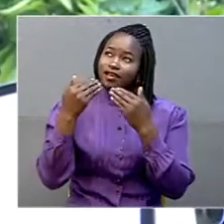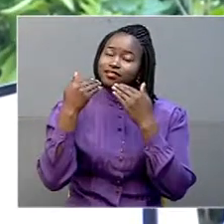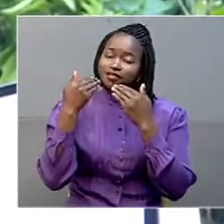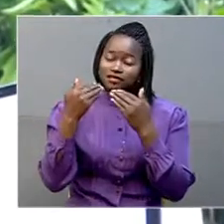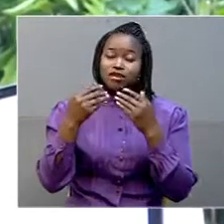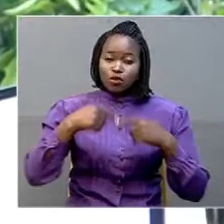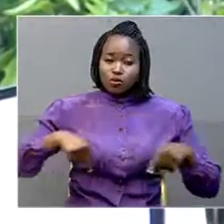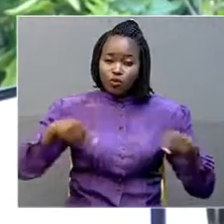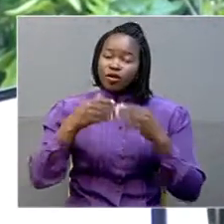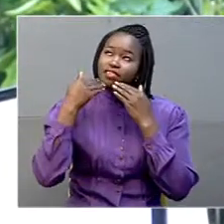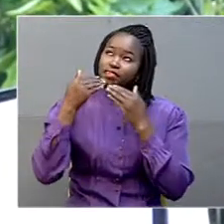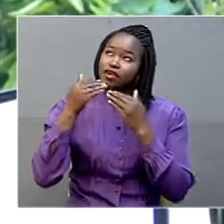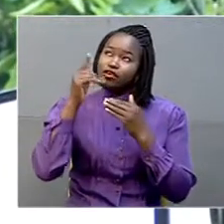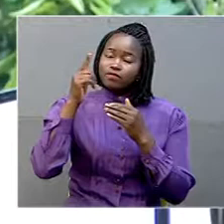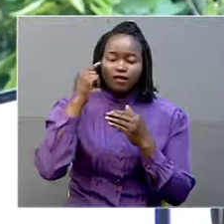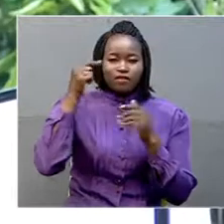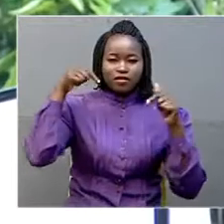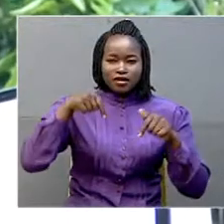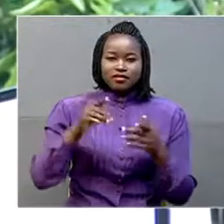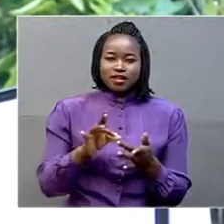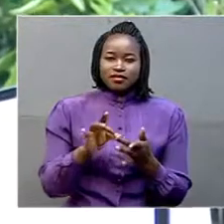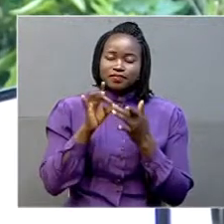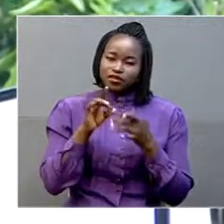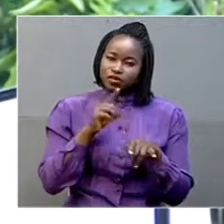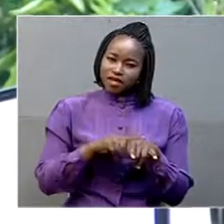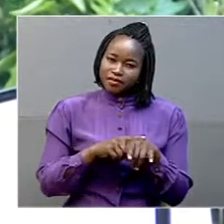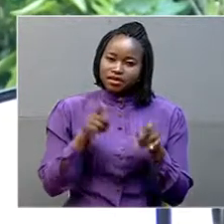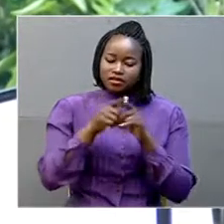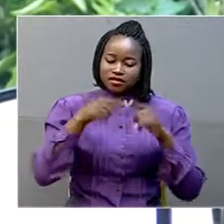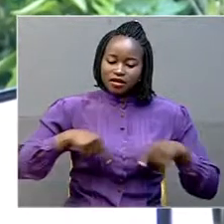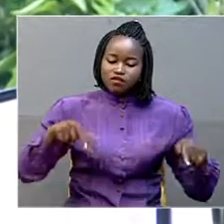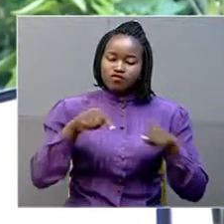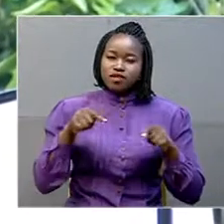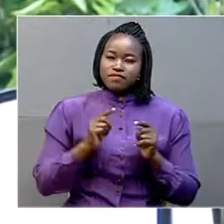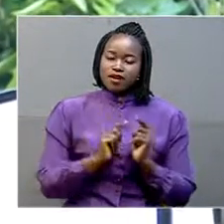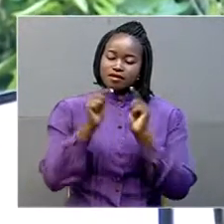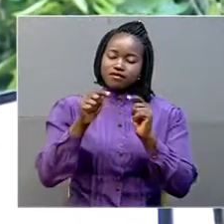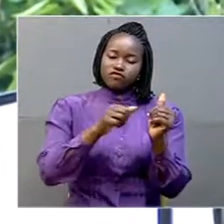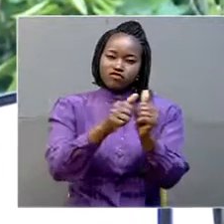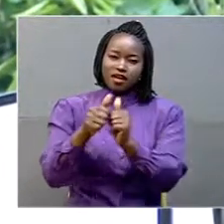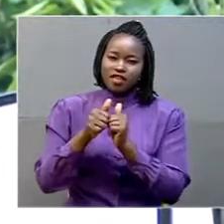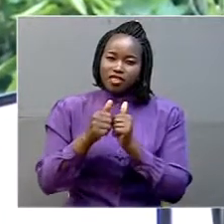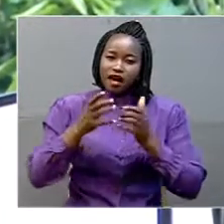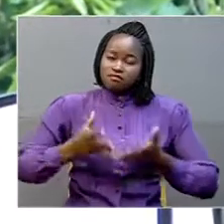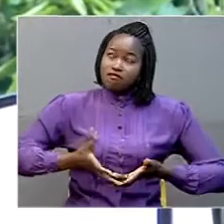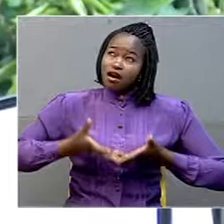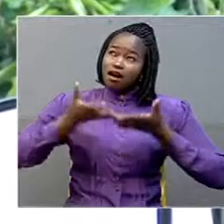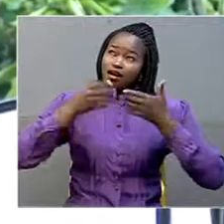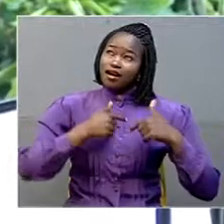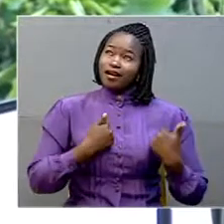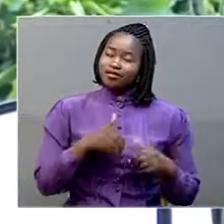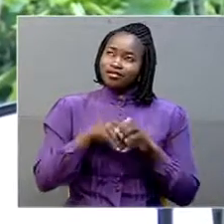We thank you for this special time when we come together to lift up our hearts in worship and gratitude.